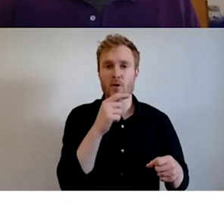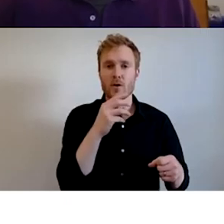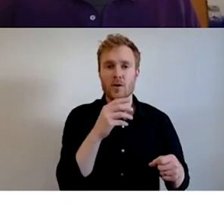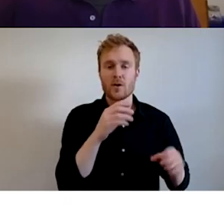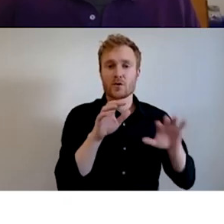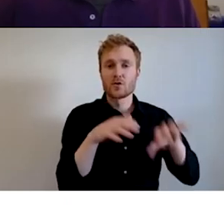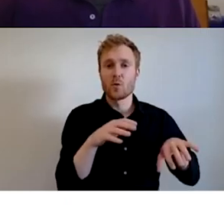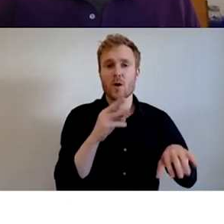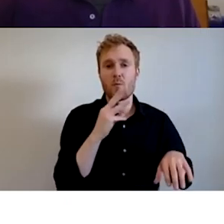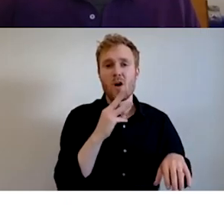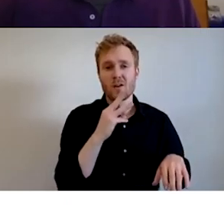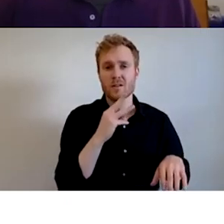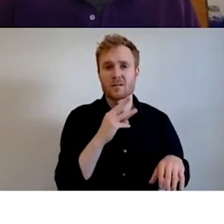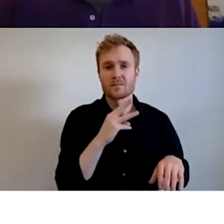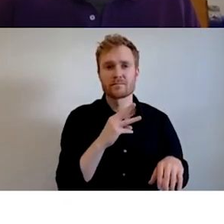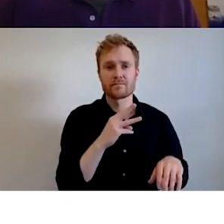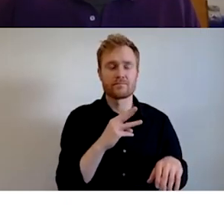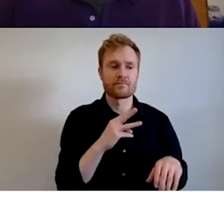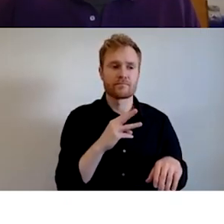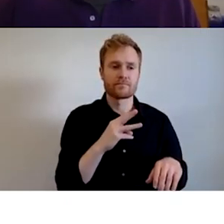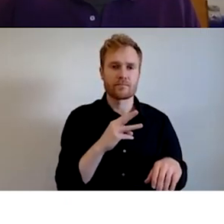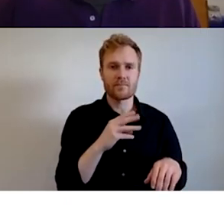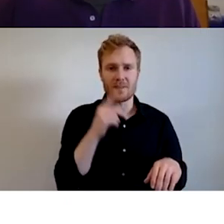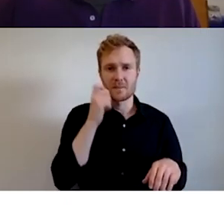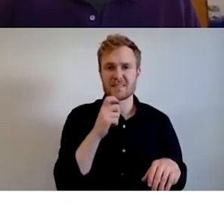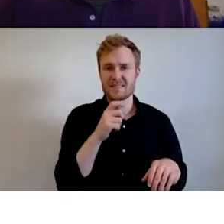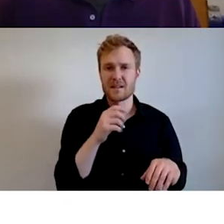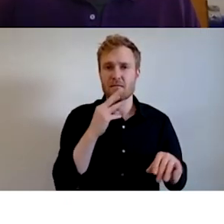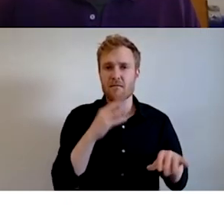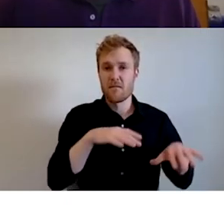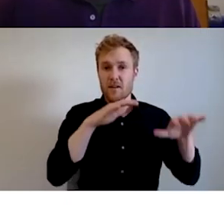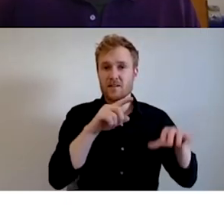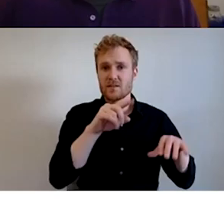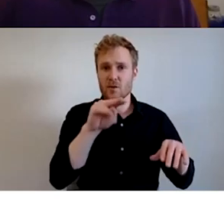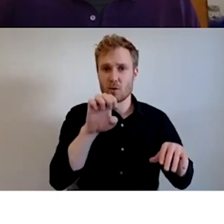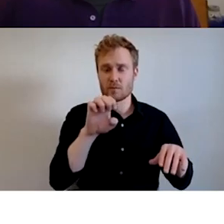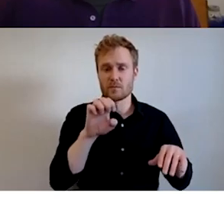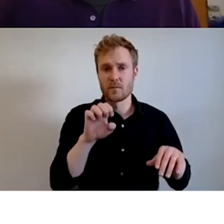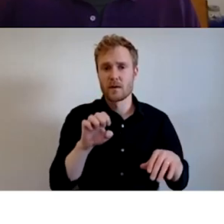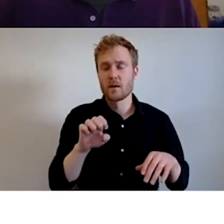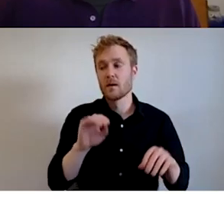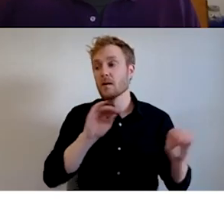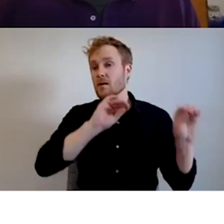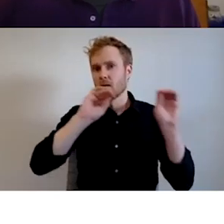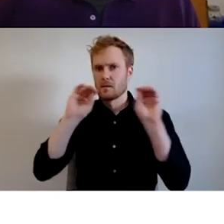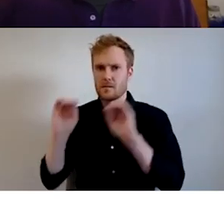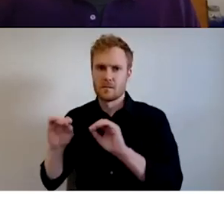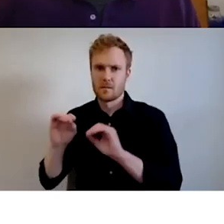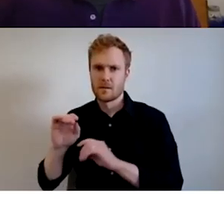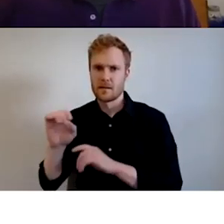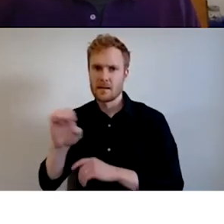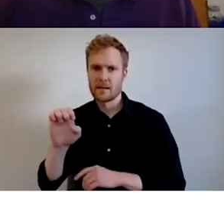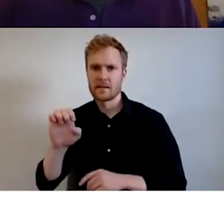the other piece of it is in the existing, um, Fire Station 8, which is located in East Liberty, which is where Police Zone 5 is